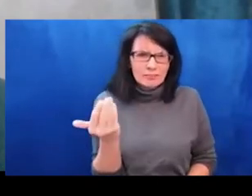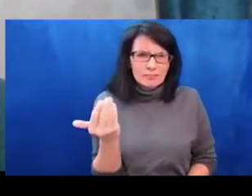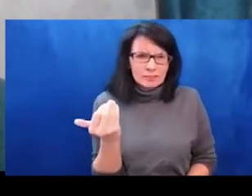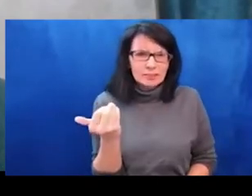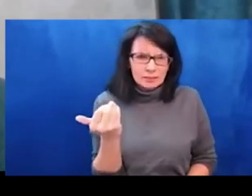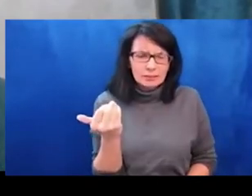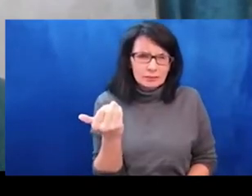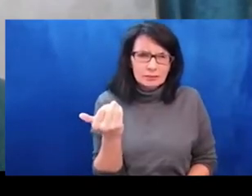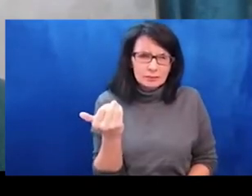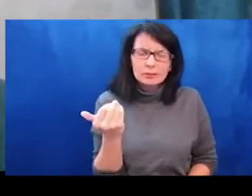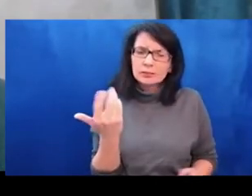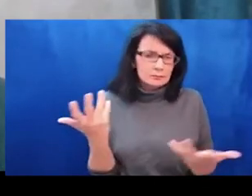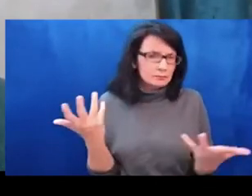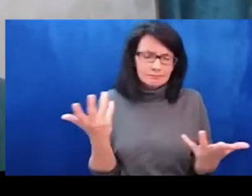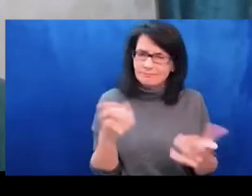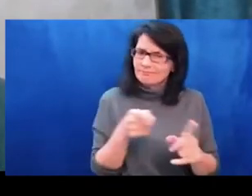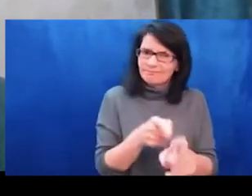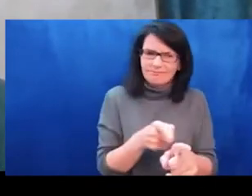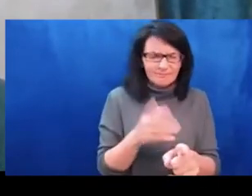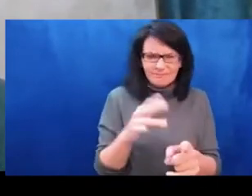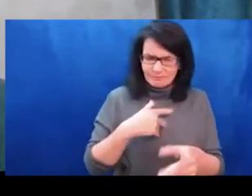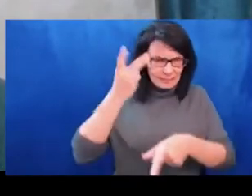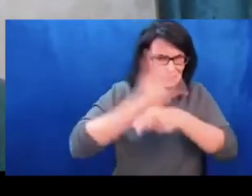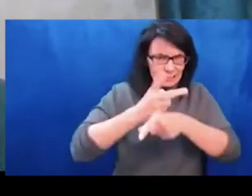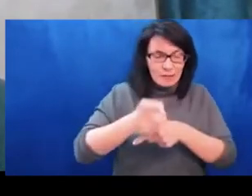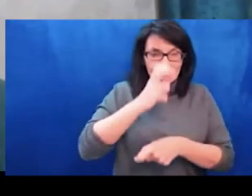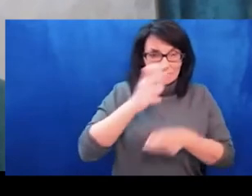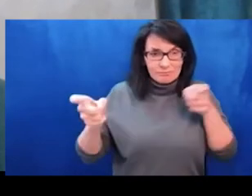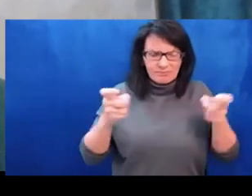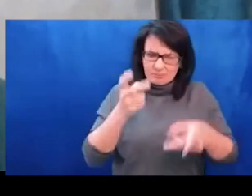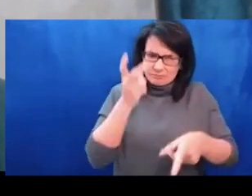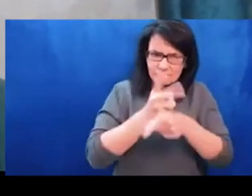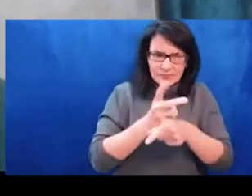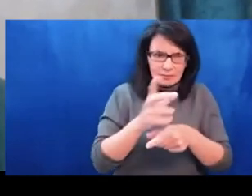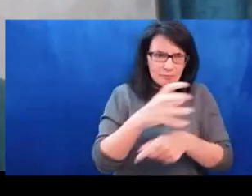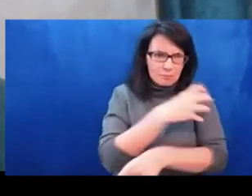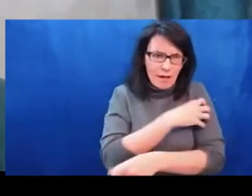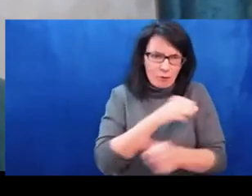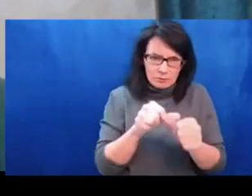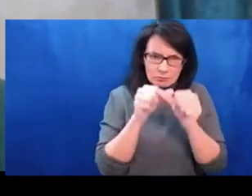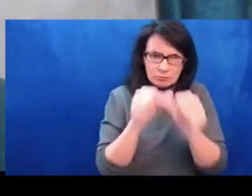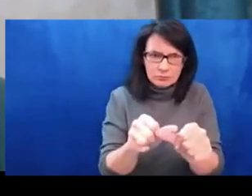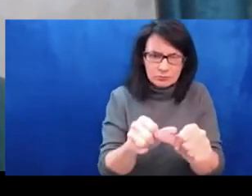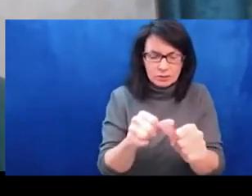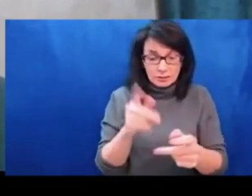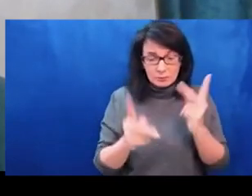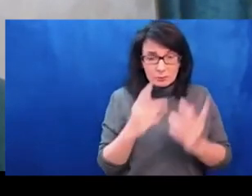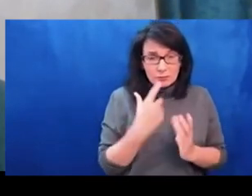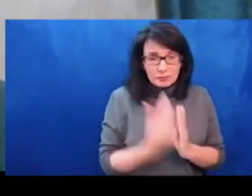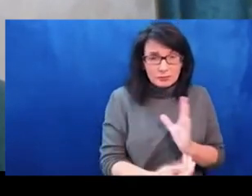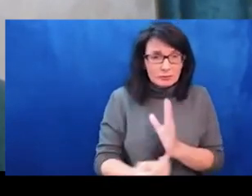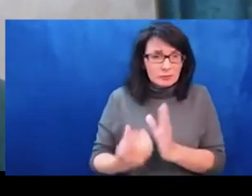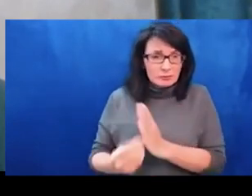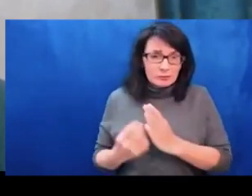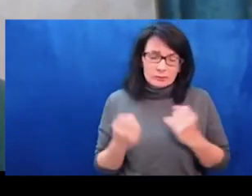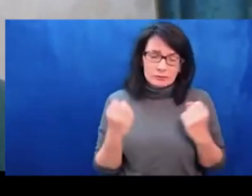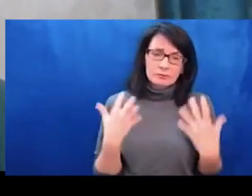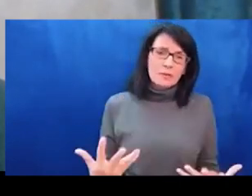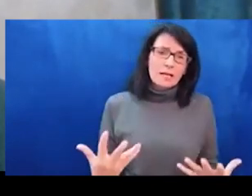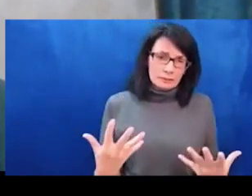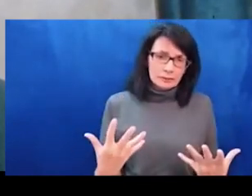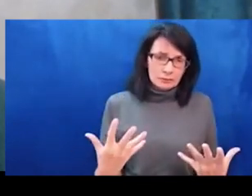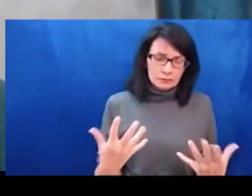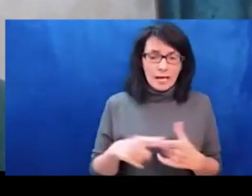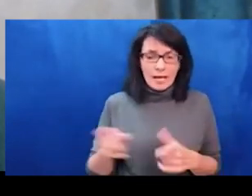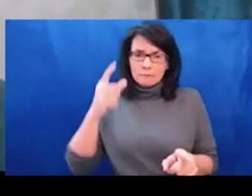to take up arms. And soon the peaceful movement will turn to an armed resistance and Syria will enter